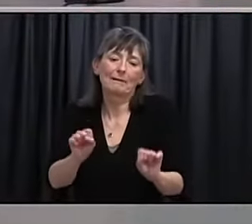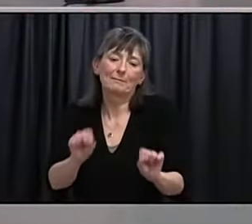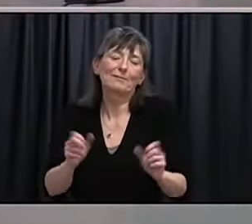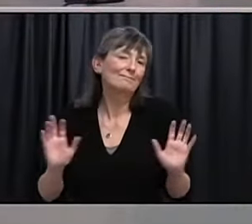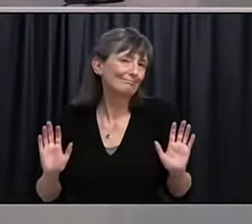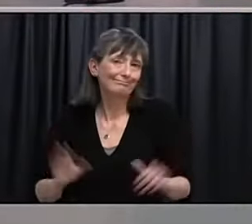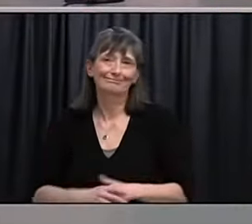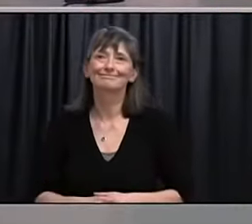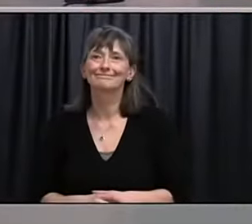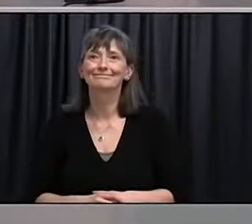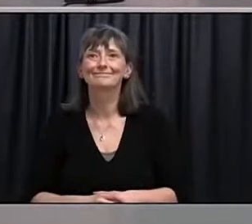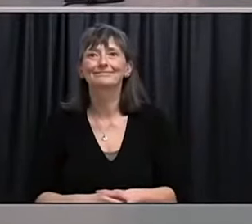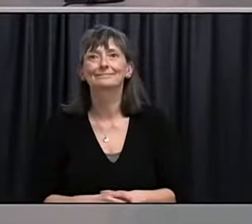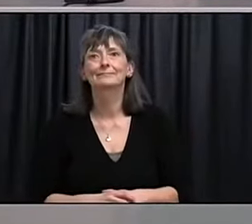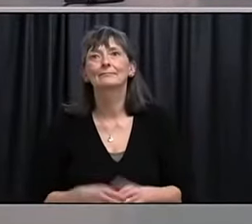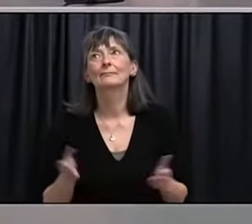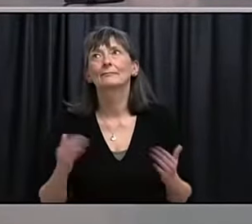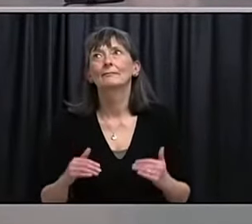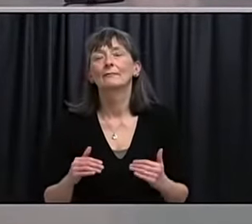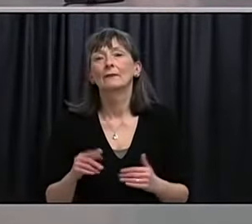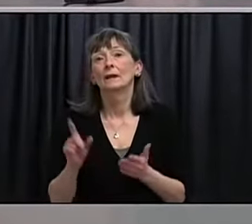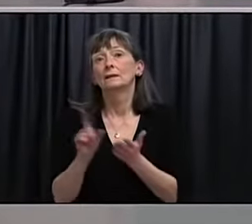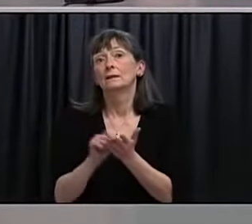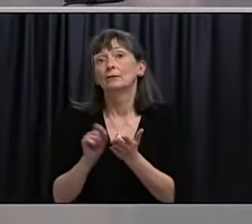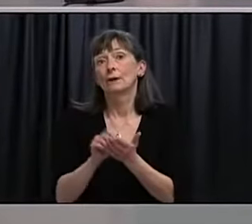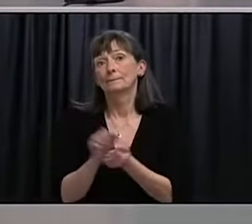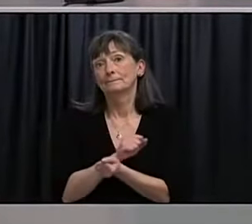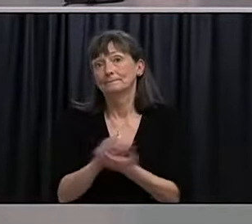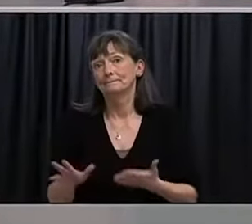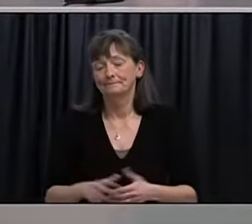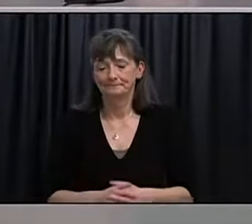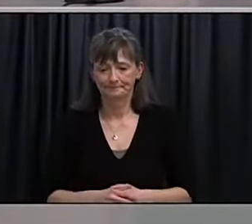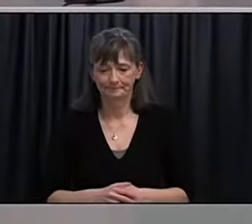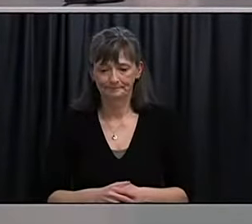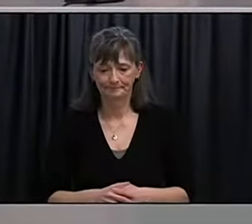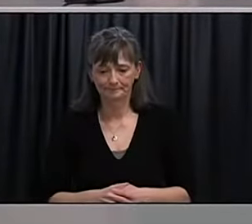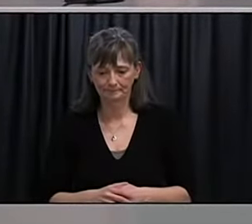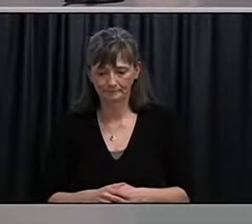Our next questions are from Andrew Robinson with the Telegram. Please go ahead.